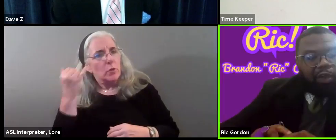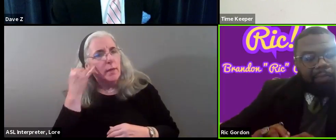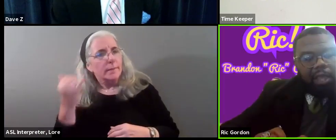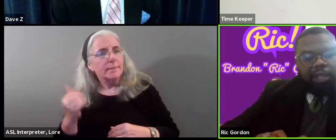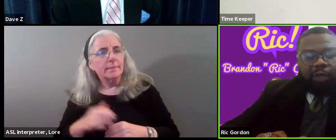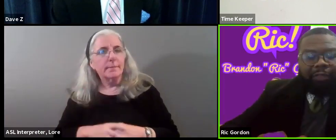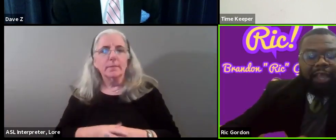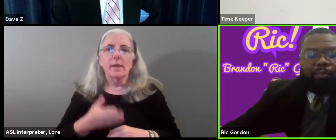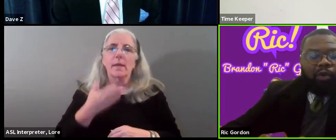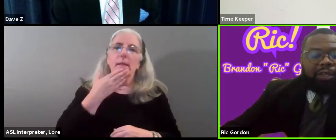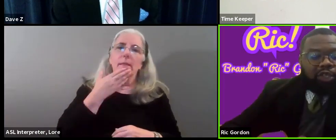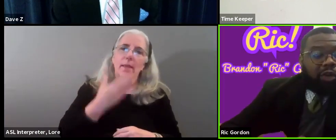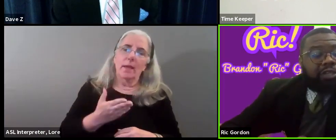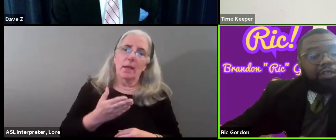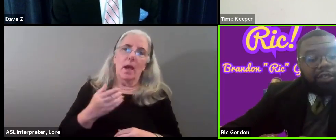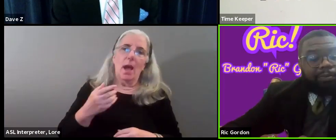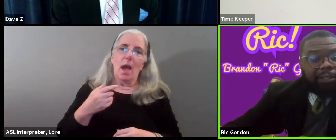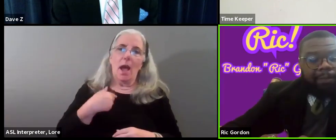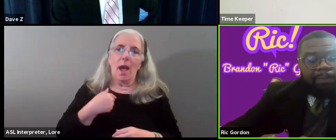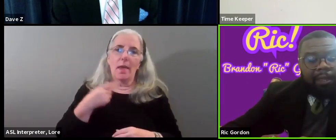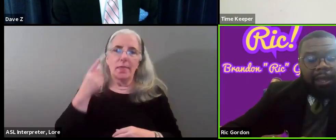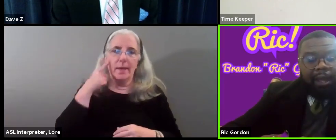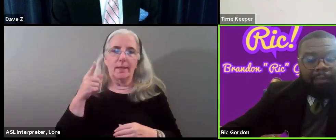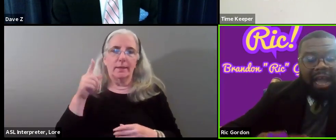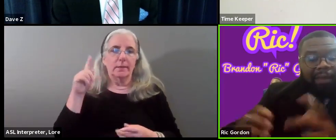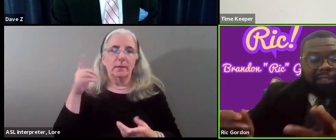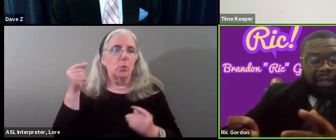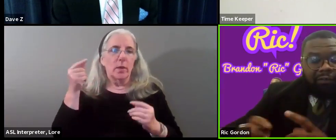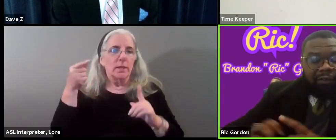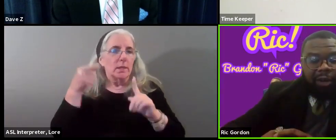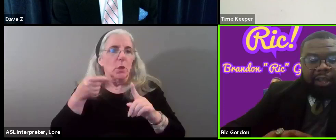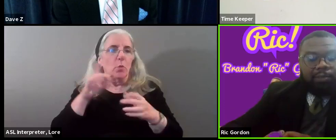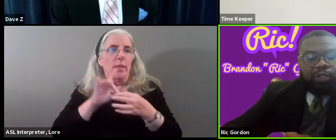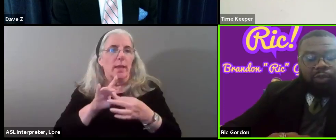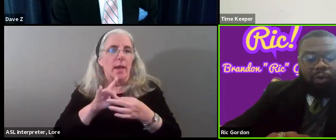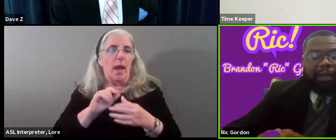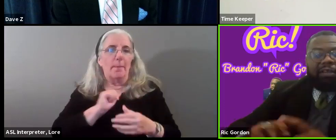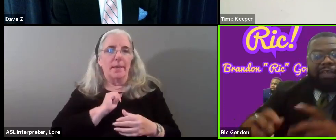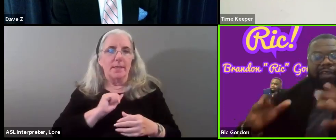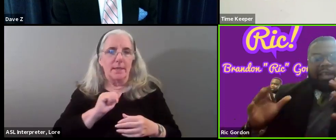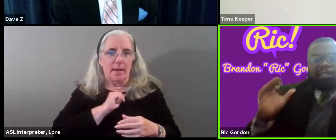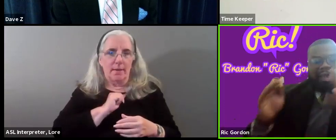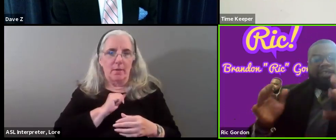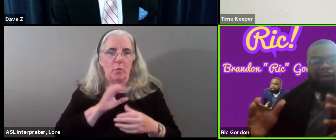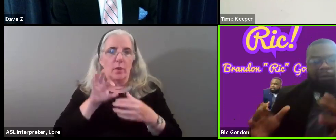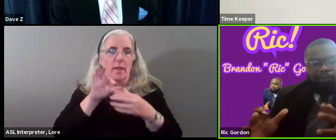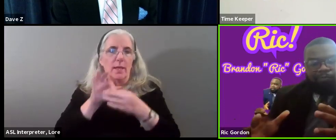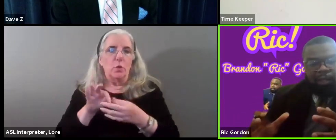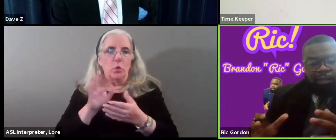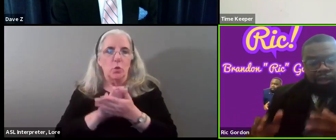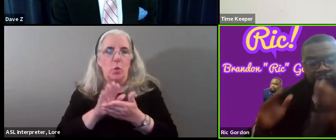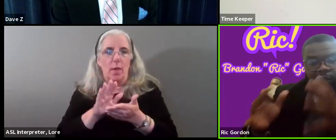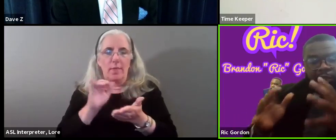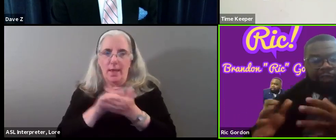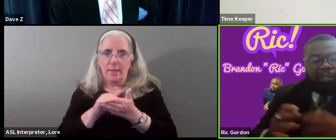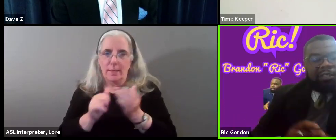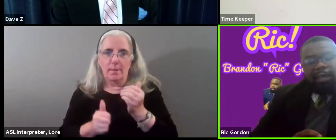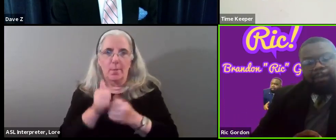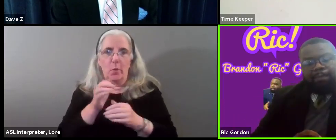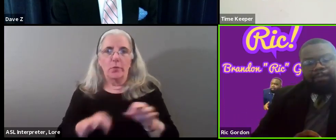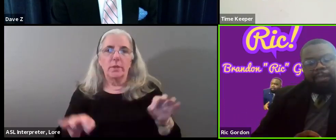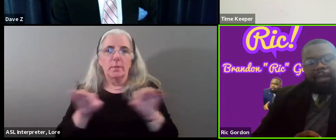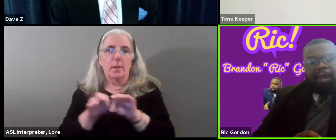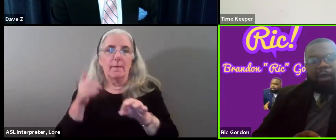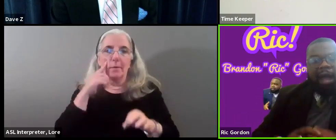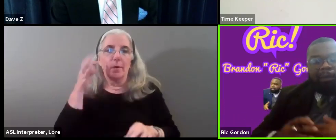Thank you, Mrs. Aaron. So I think it boils down to relationships. I myself, when it comes to schools, I believe that that is tantamount to the future of